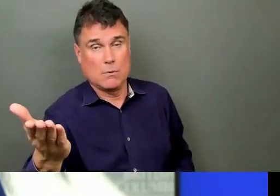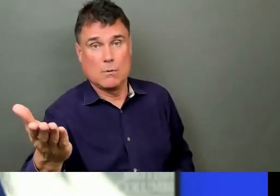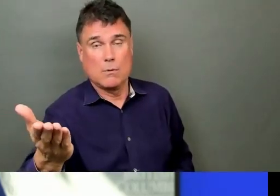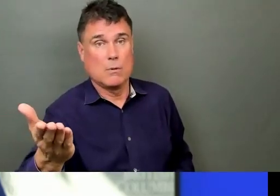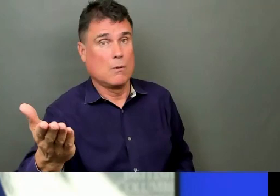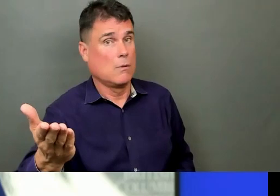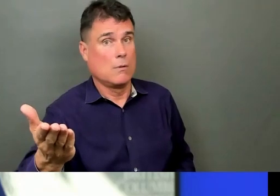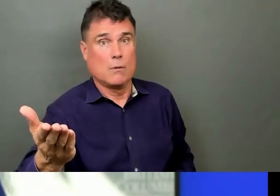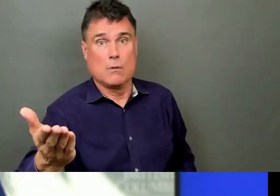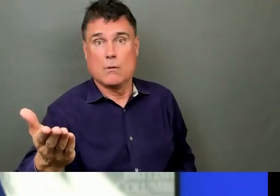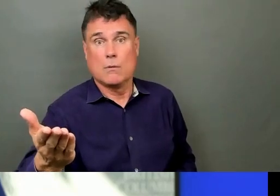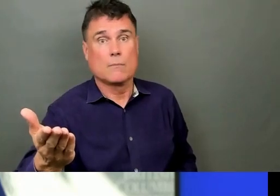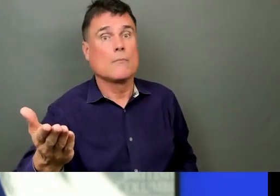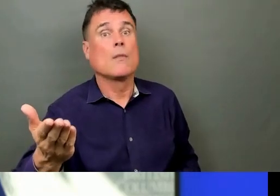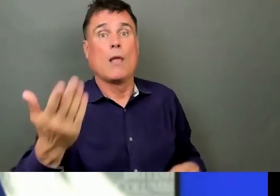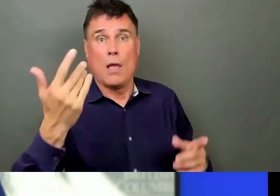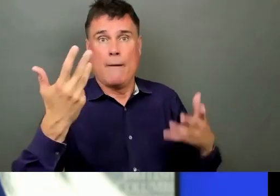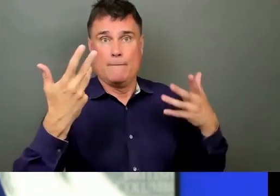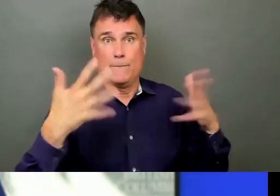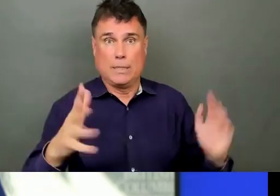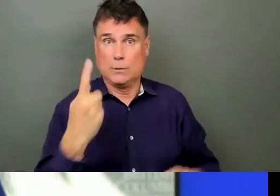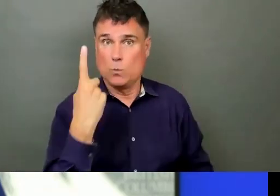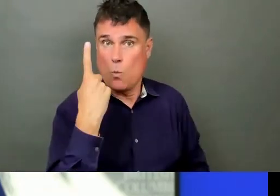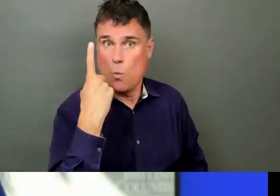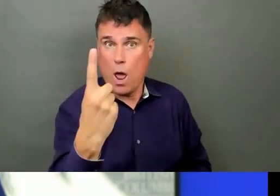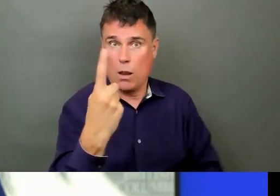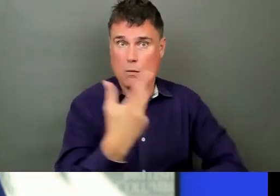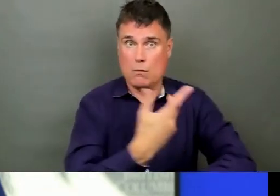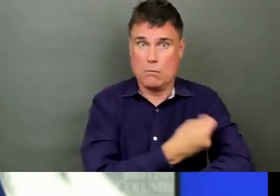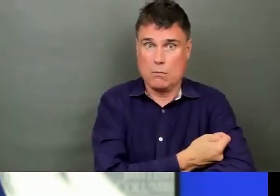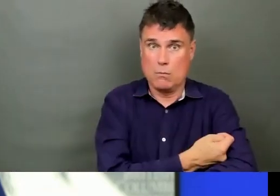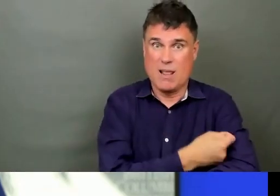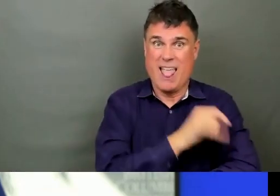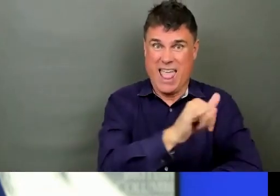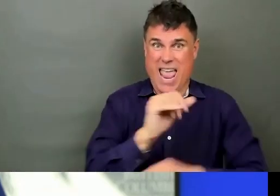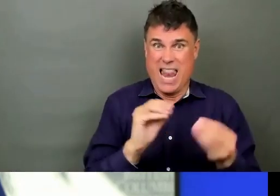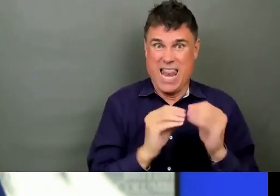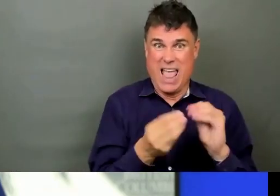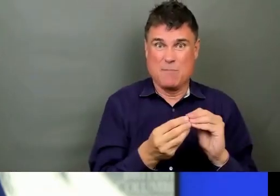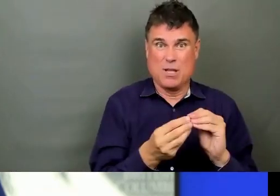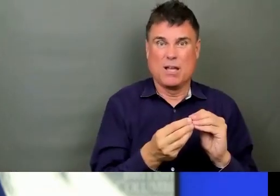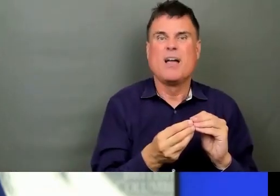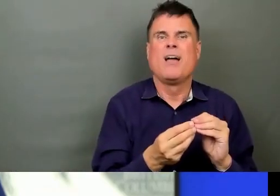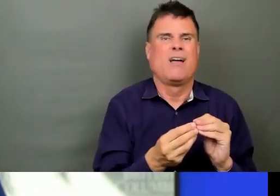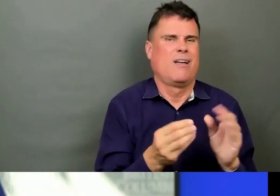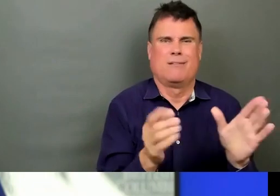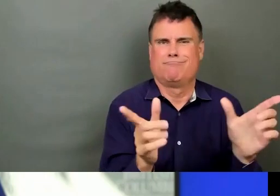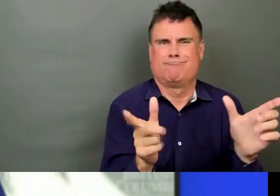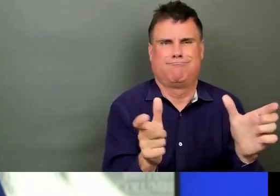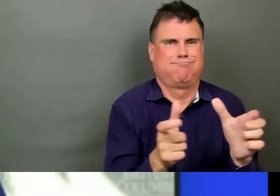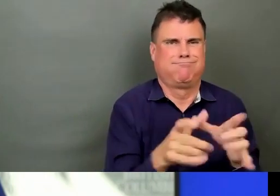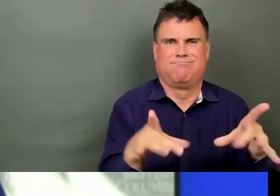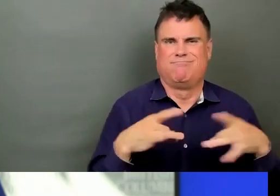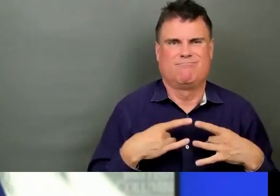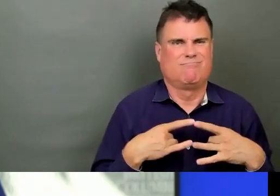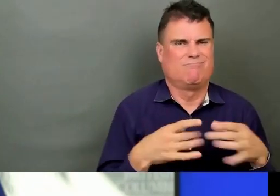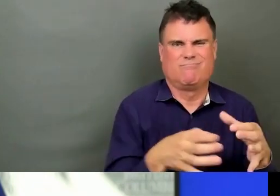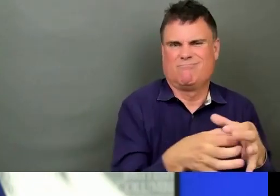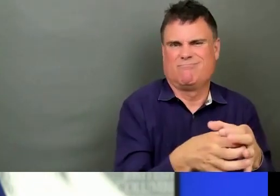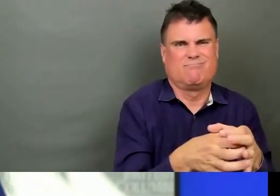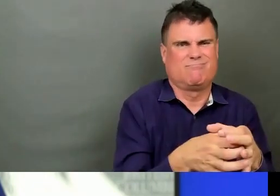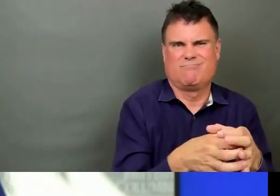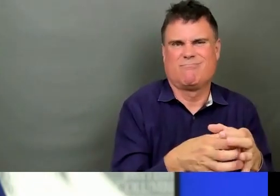% over 12. And the number of people who received first doses is over 81 or 81.1%. You see that the number of people